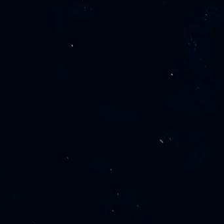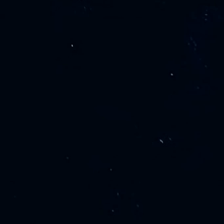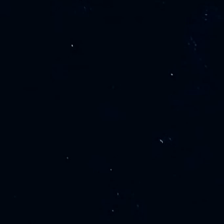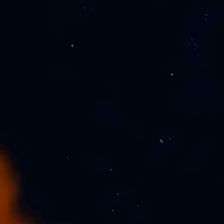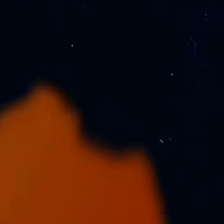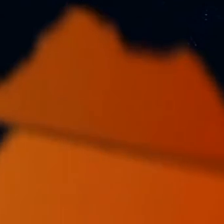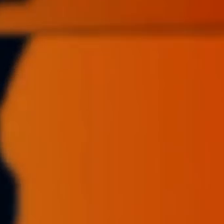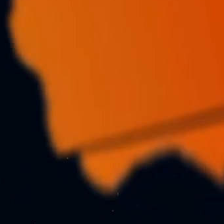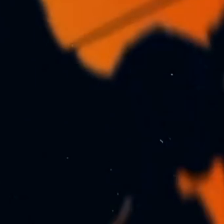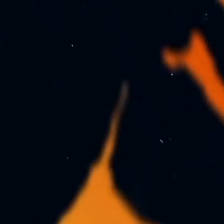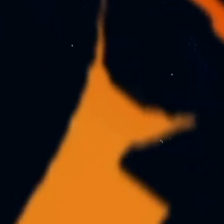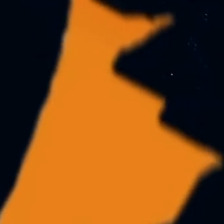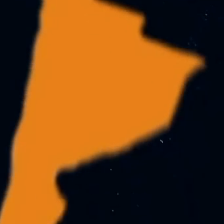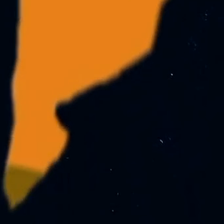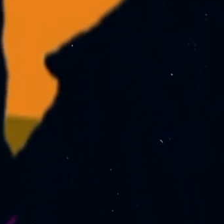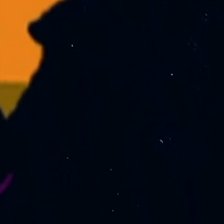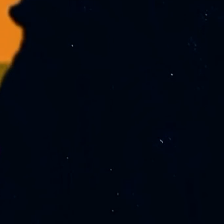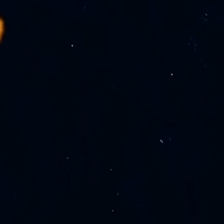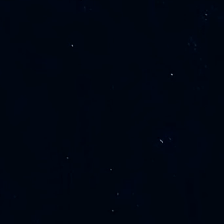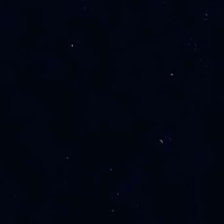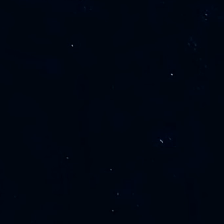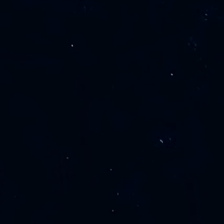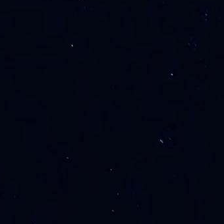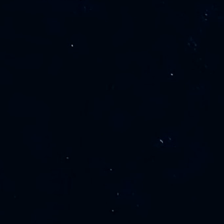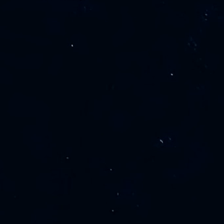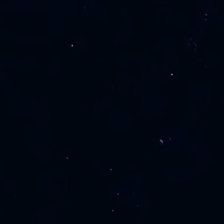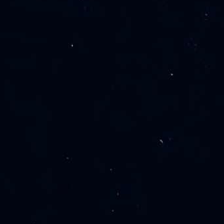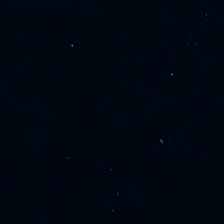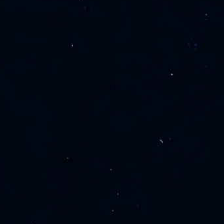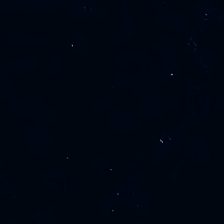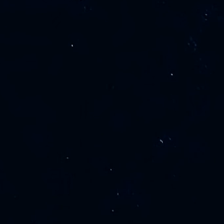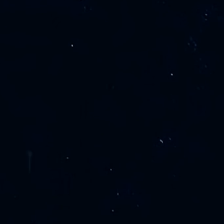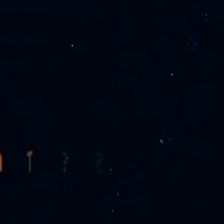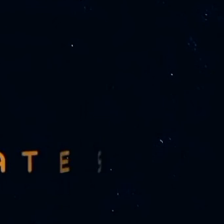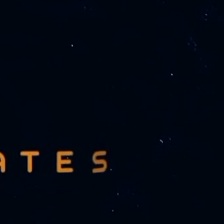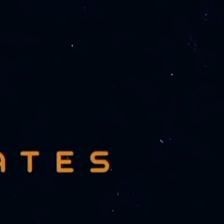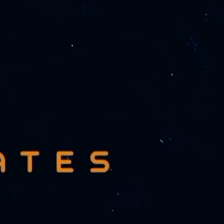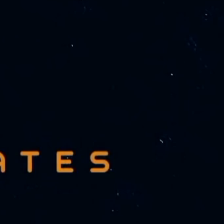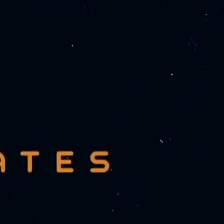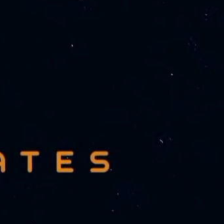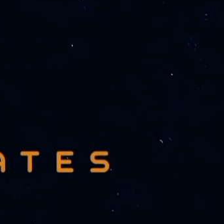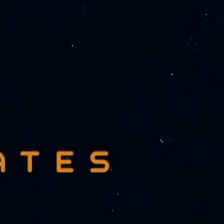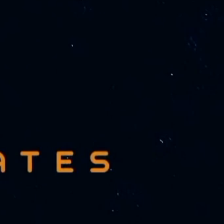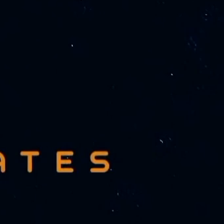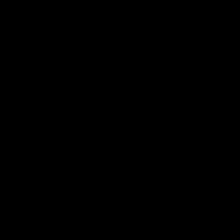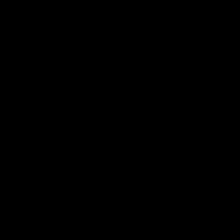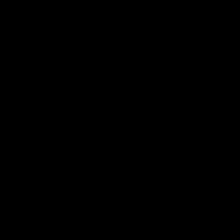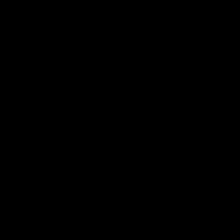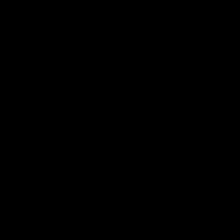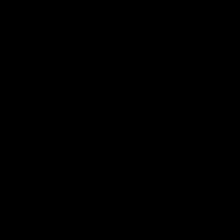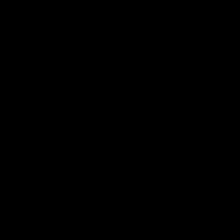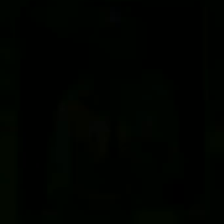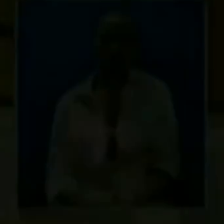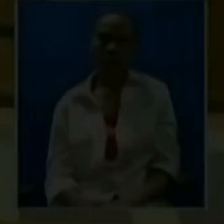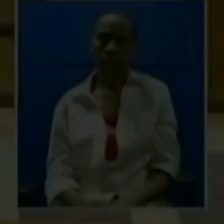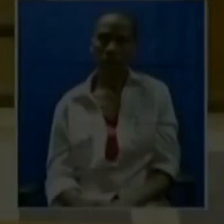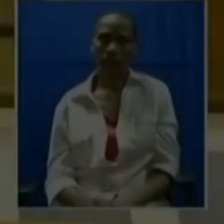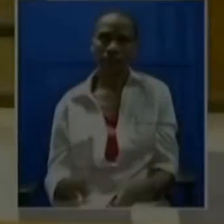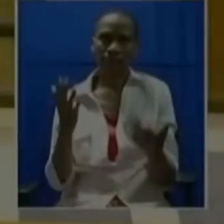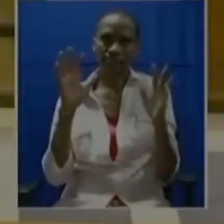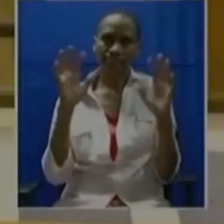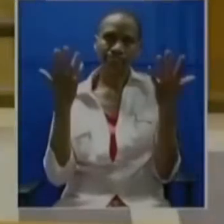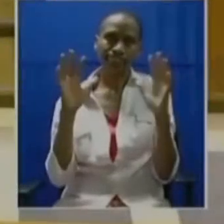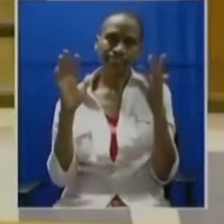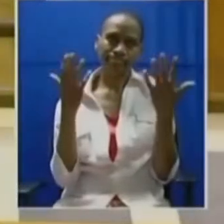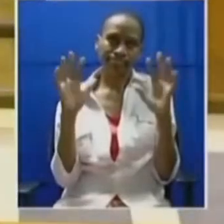Here is your latest South African Parliament news updates. Julius Malema addressed the National Assembly as Land Reform Bill was adopted to